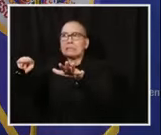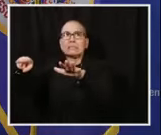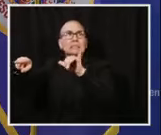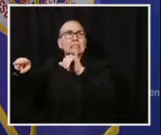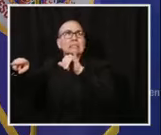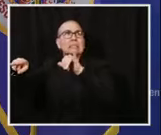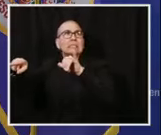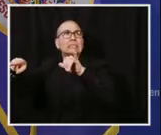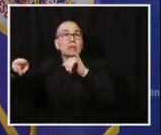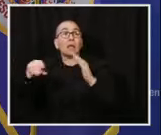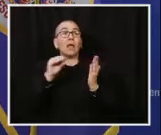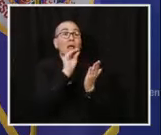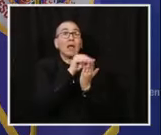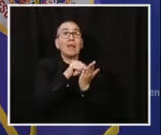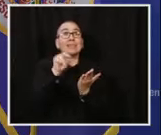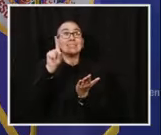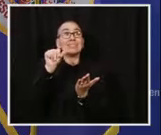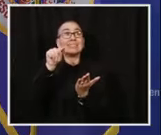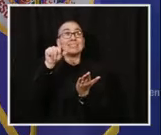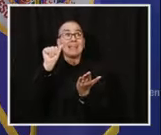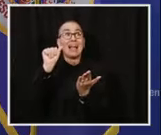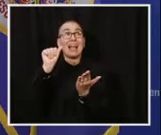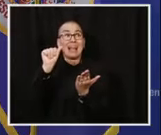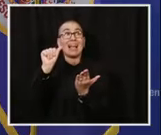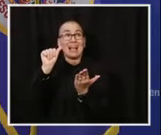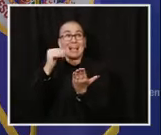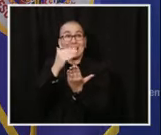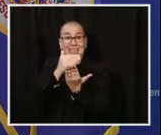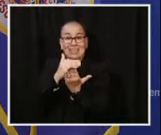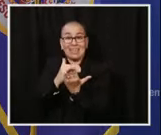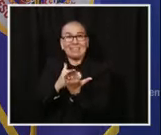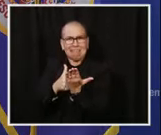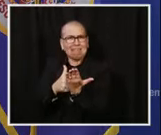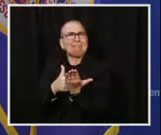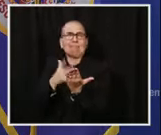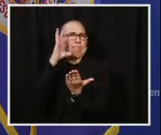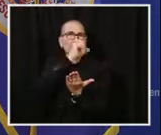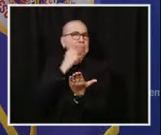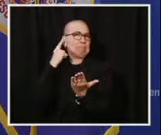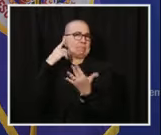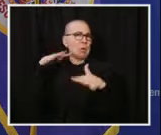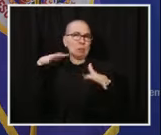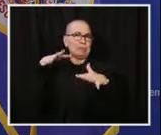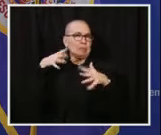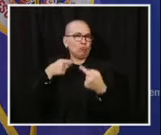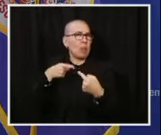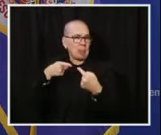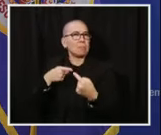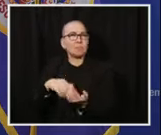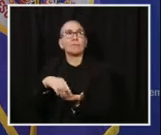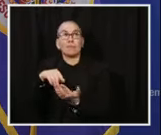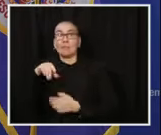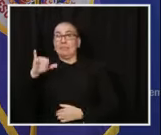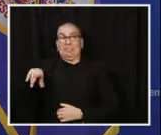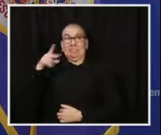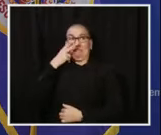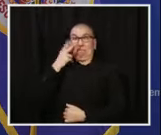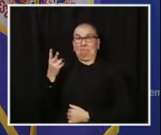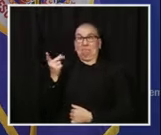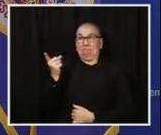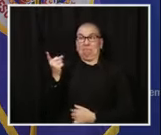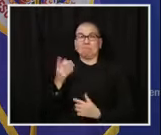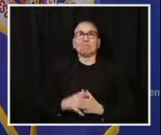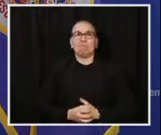care facilities are being impacted by the surrounding community spread. In this chart, you can see with